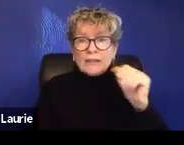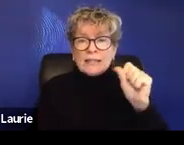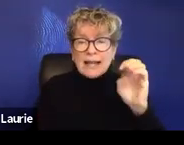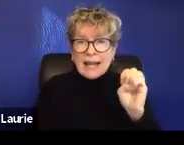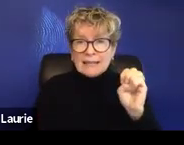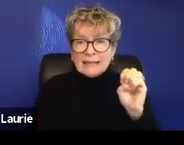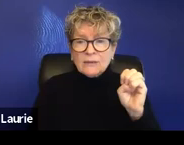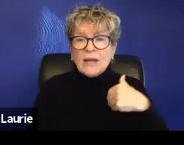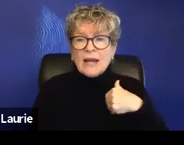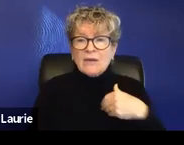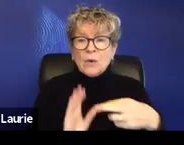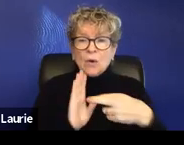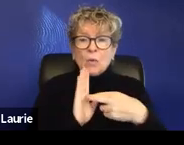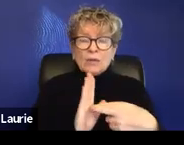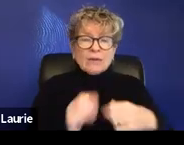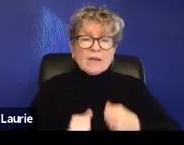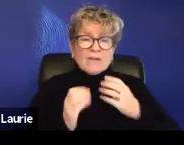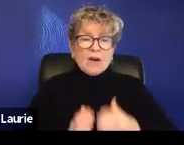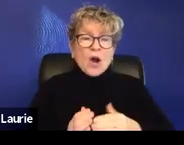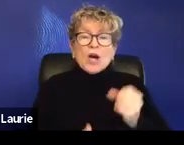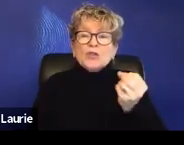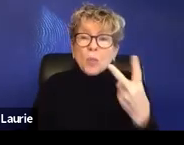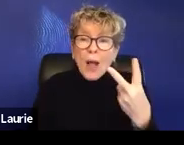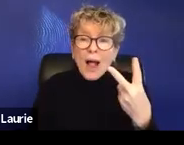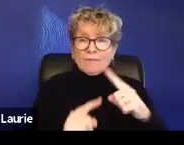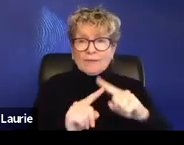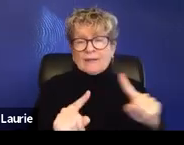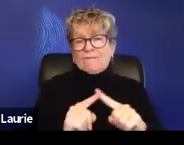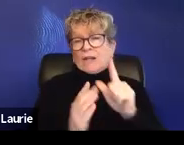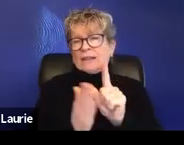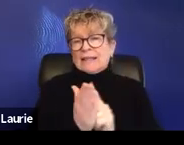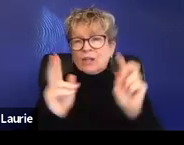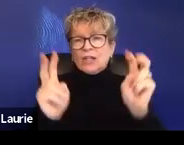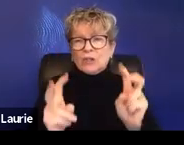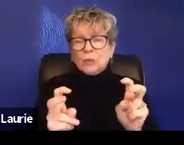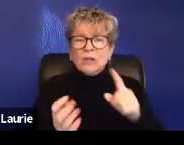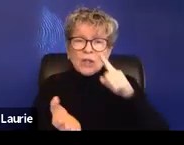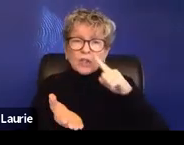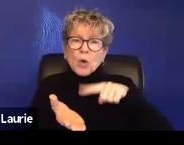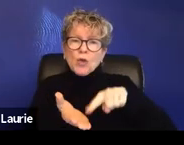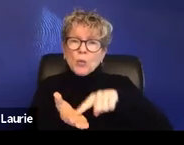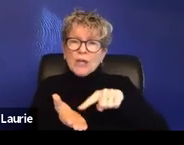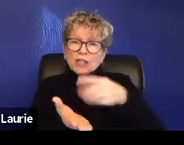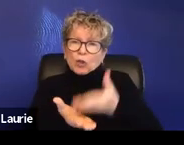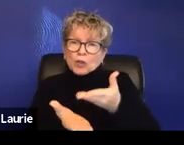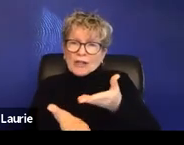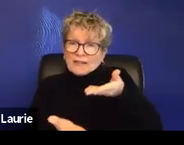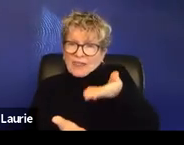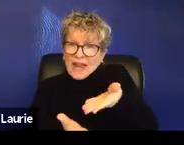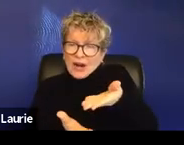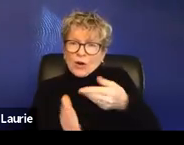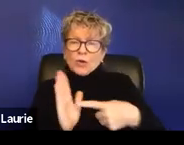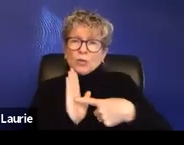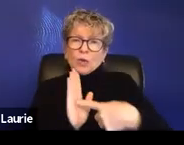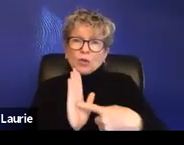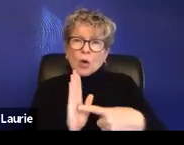we've represented the survivor on 12 different legal issues. So the research is there just to show how much more vulnerable and how,